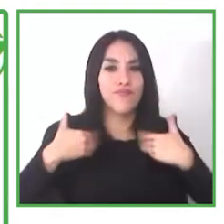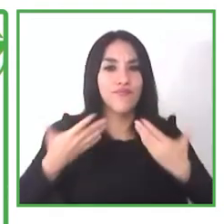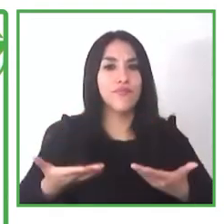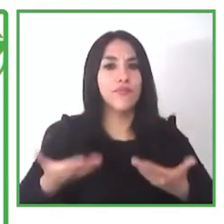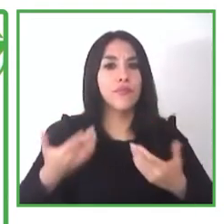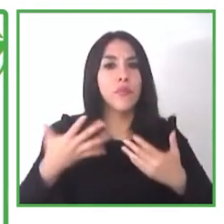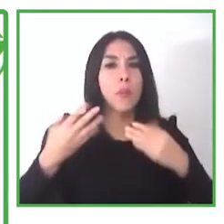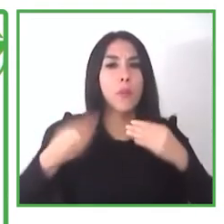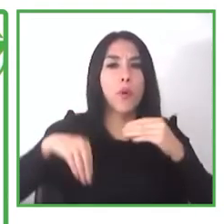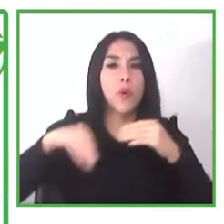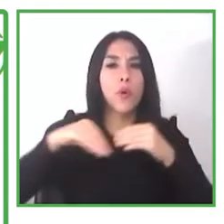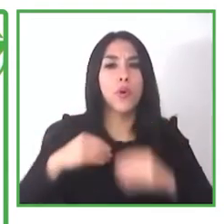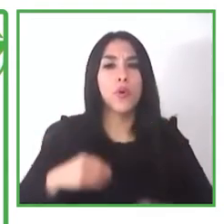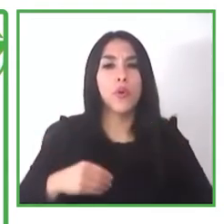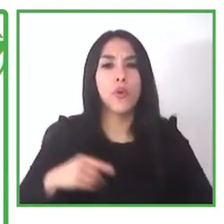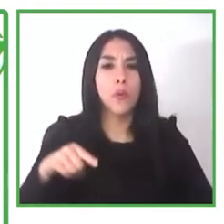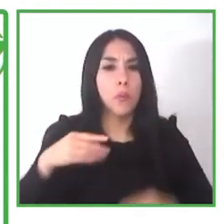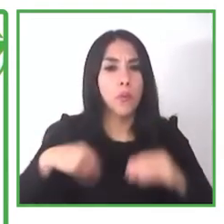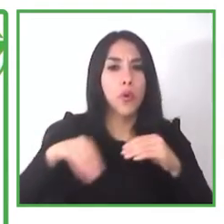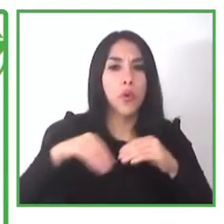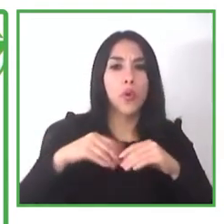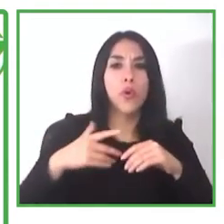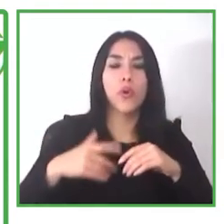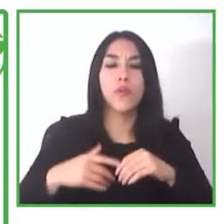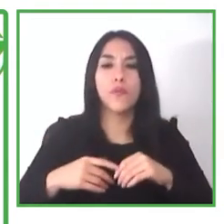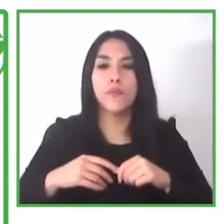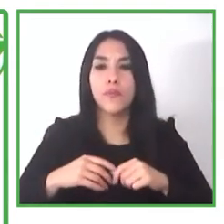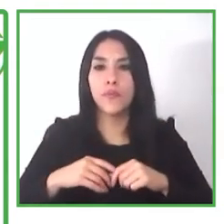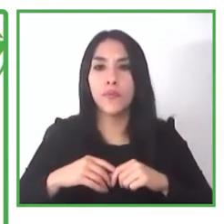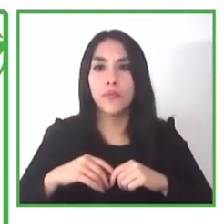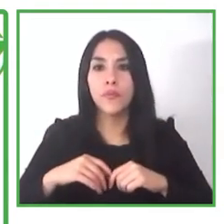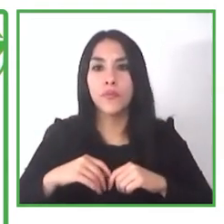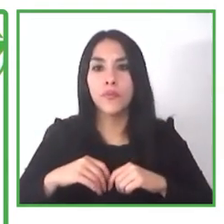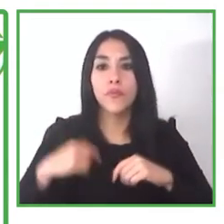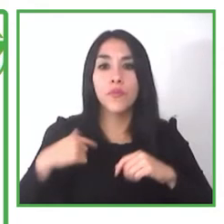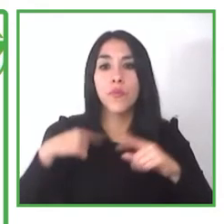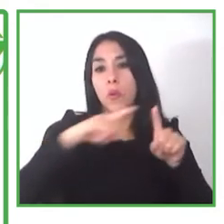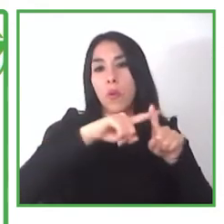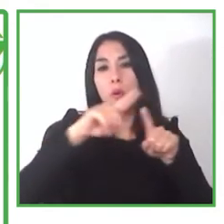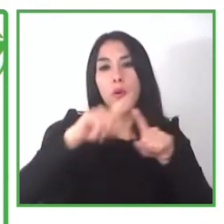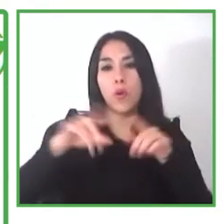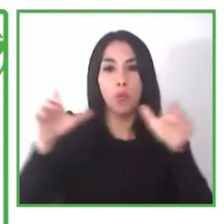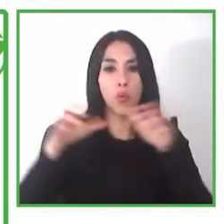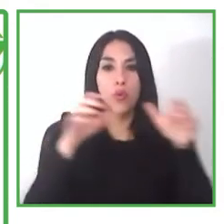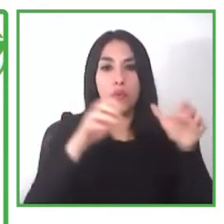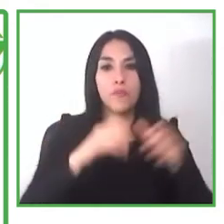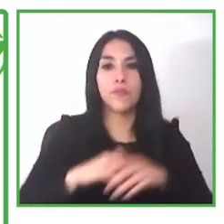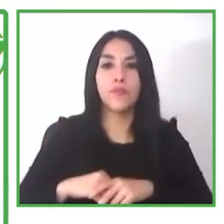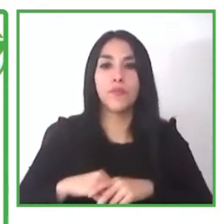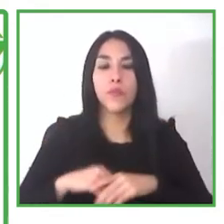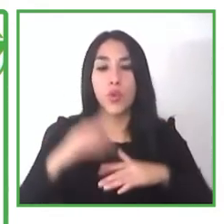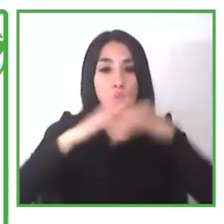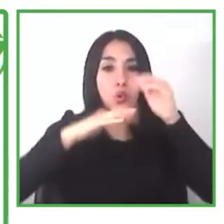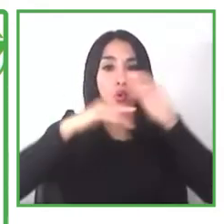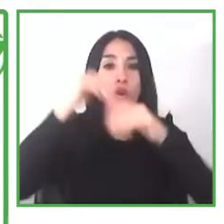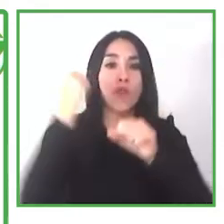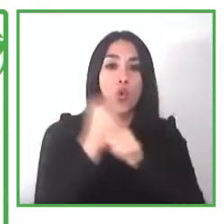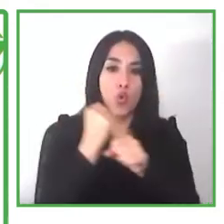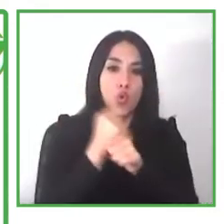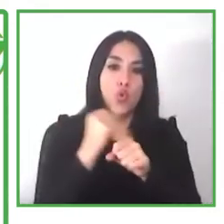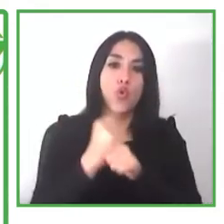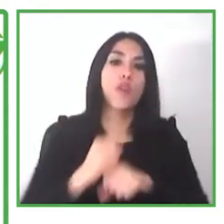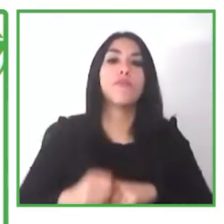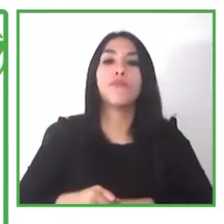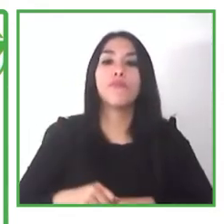building an alliance to work towards support employment so we start working towards that